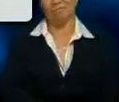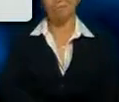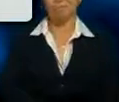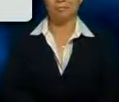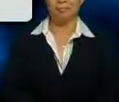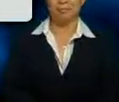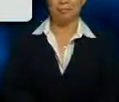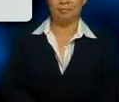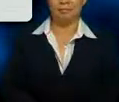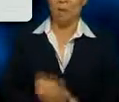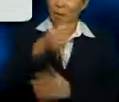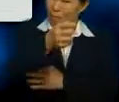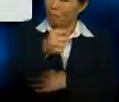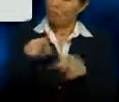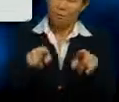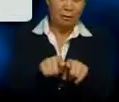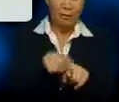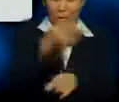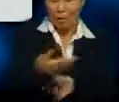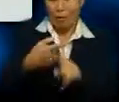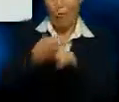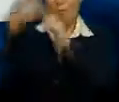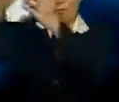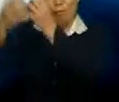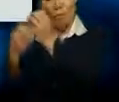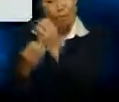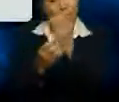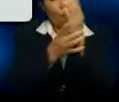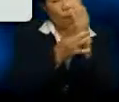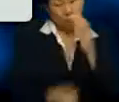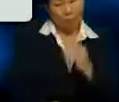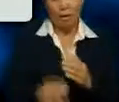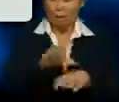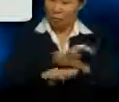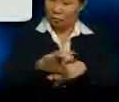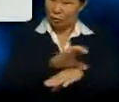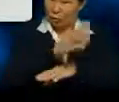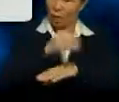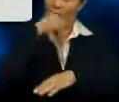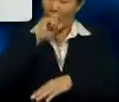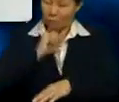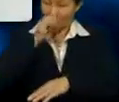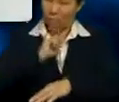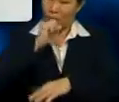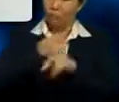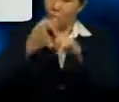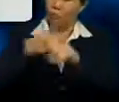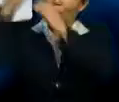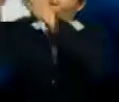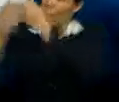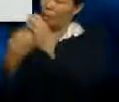Condensed milk too is a product of palm oil. Even chocolate and ice cream are derived from palm oil.